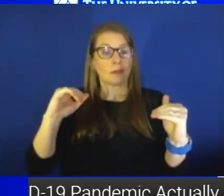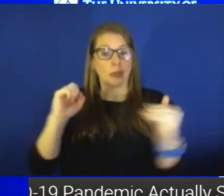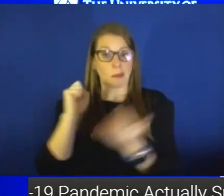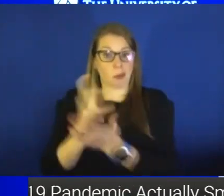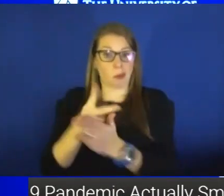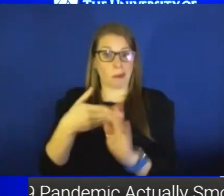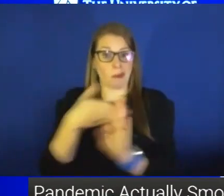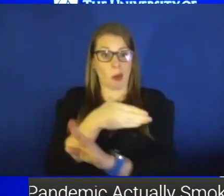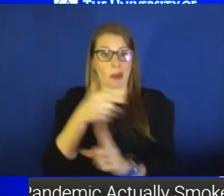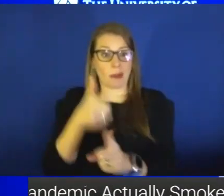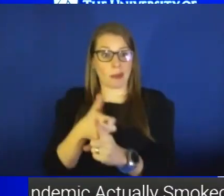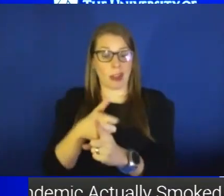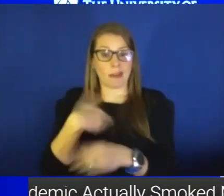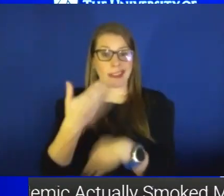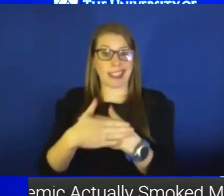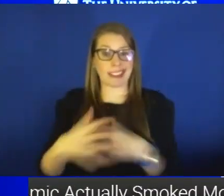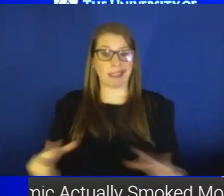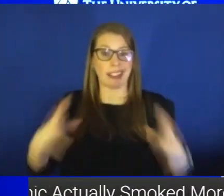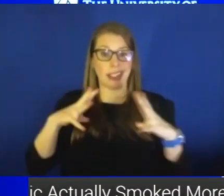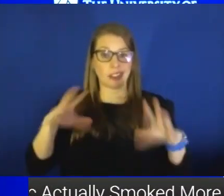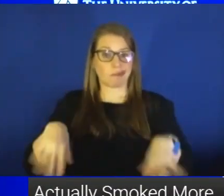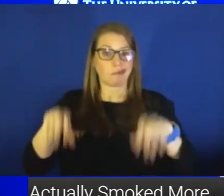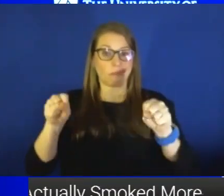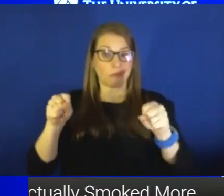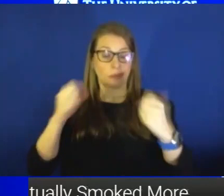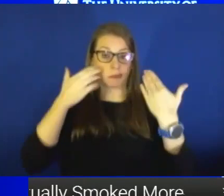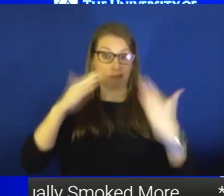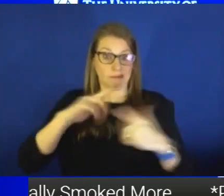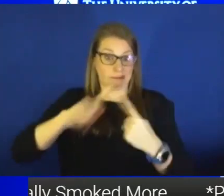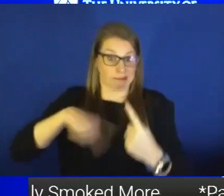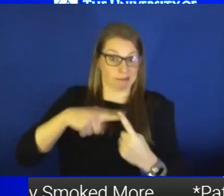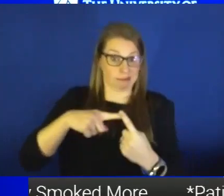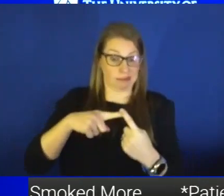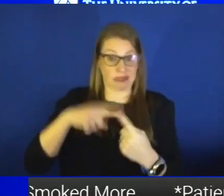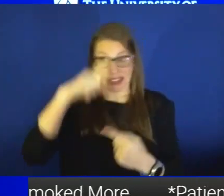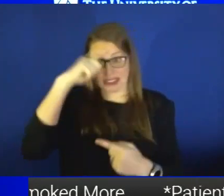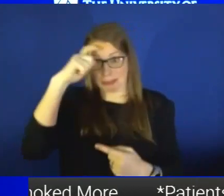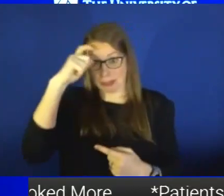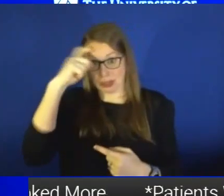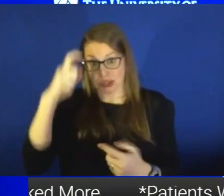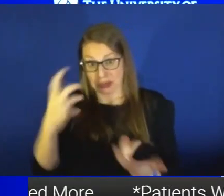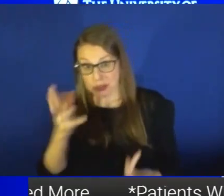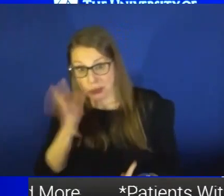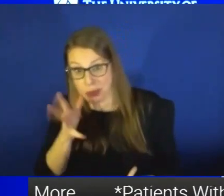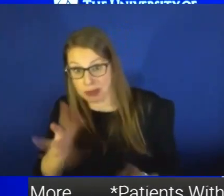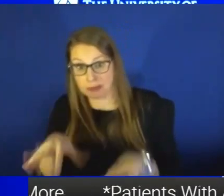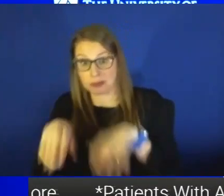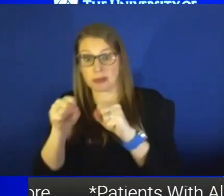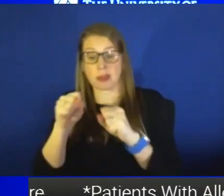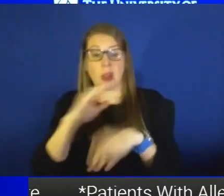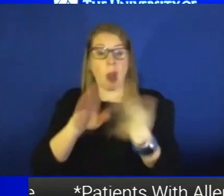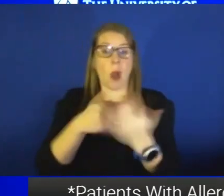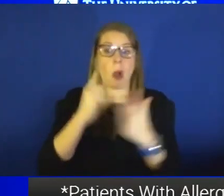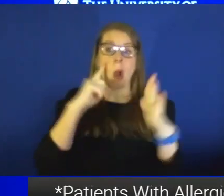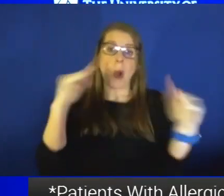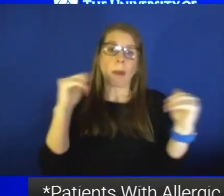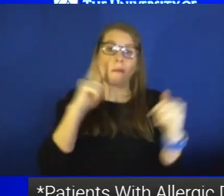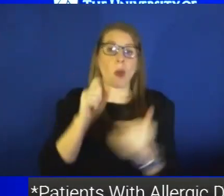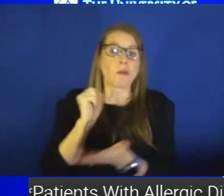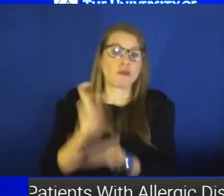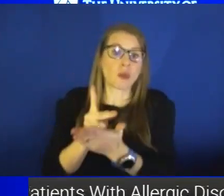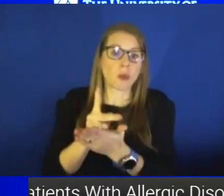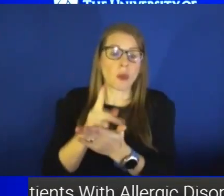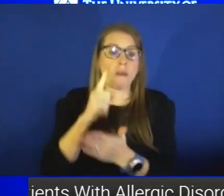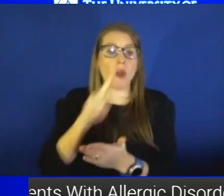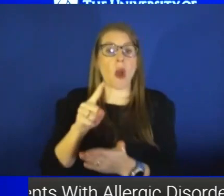goes on his next vacation. I don't know when that will be sometime in the summer, but I think we are all hoping for approval for vaccination